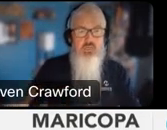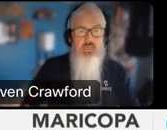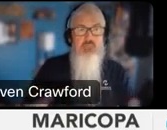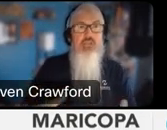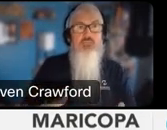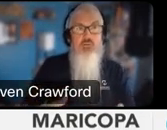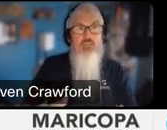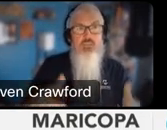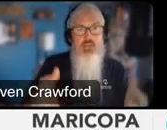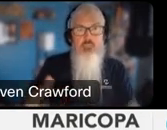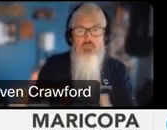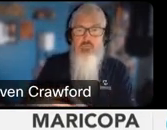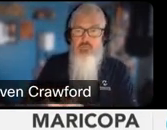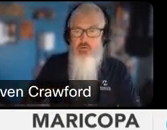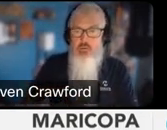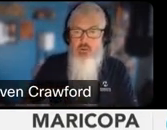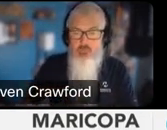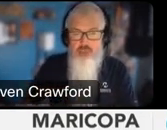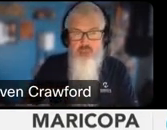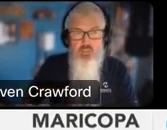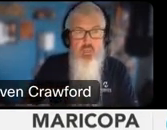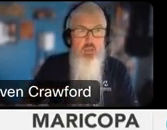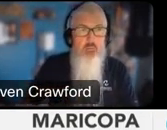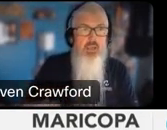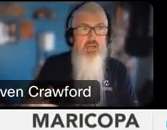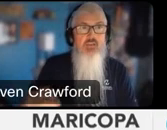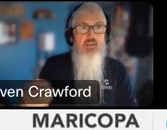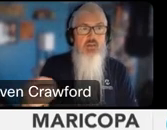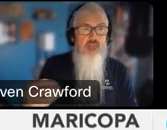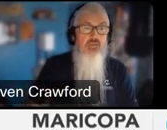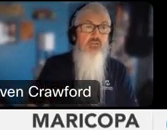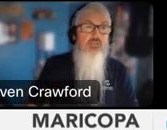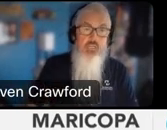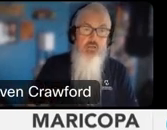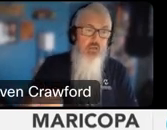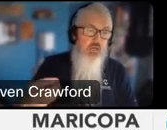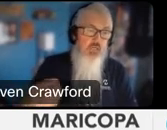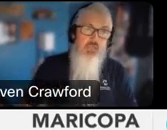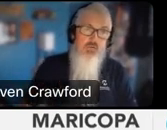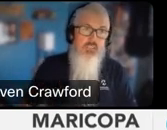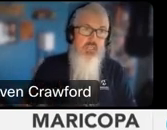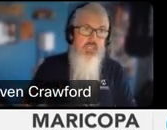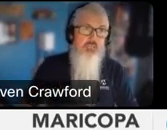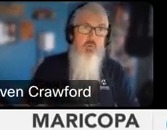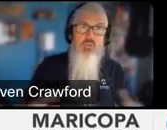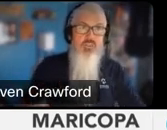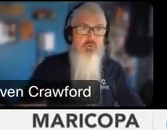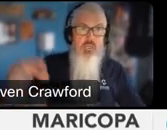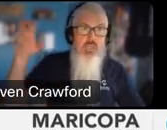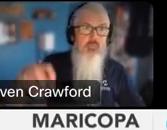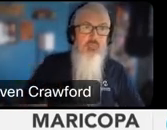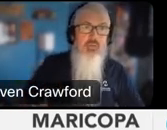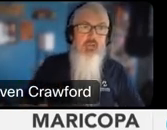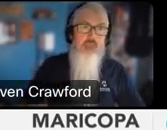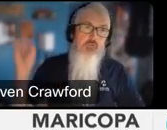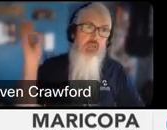kind of keep things focused and moving the program along. By having a video team, lot, you know, it's not, it's more than just putting a